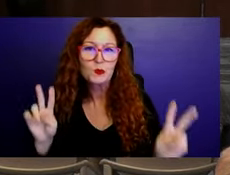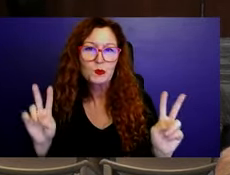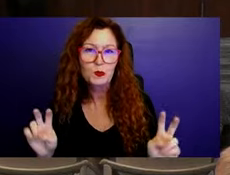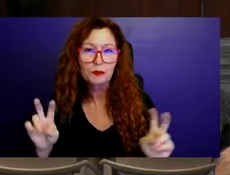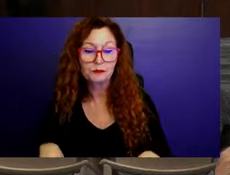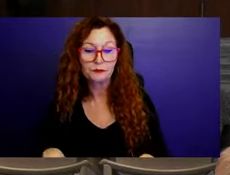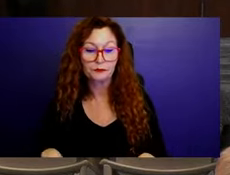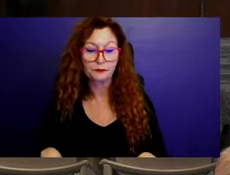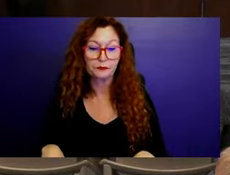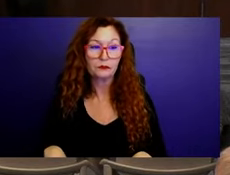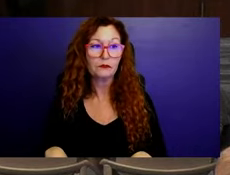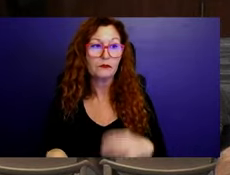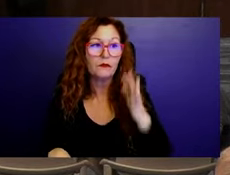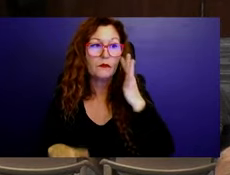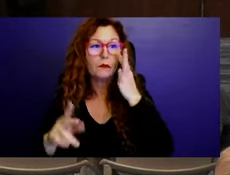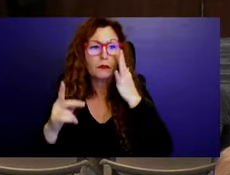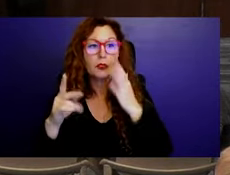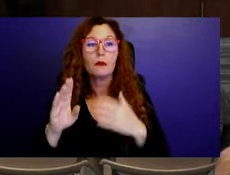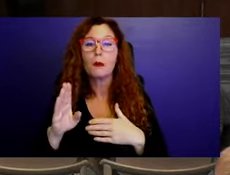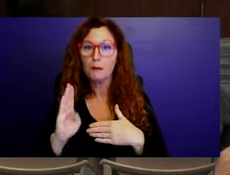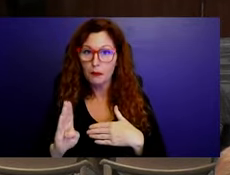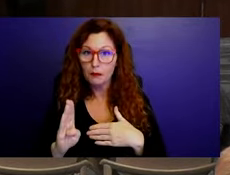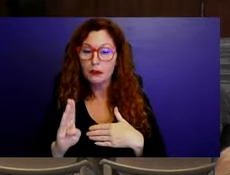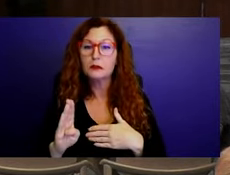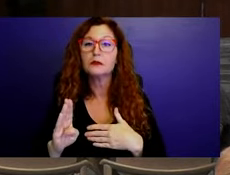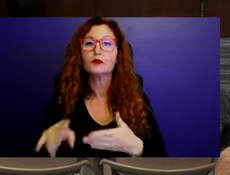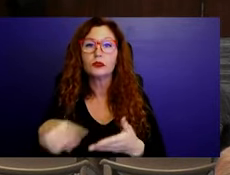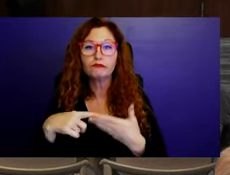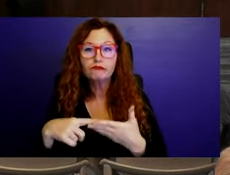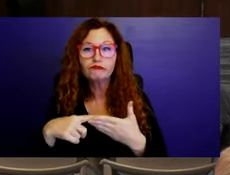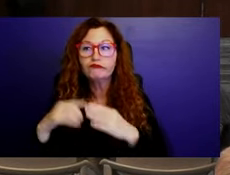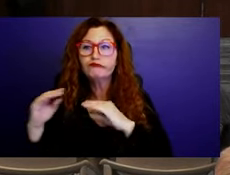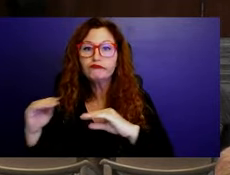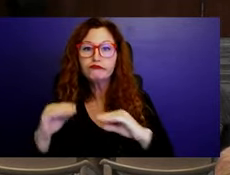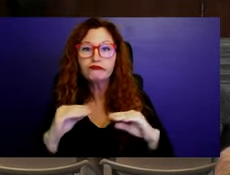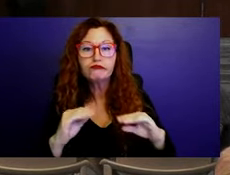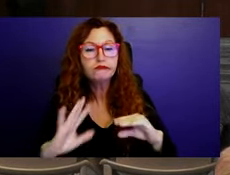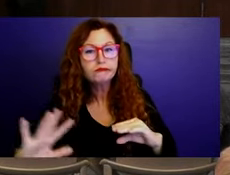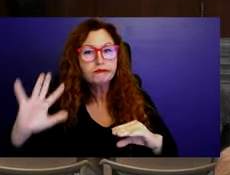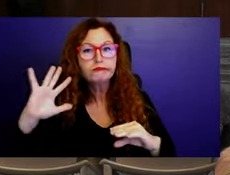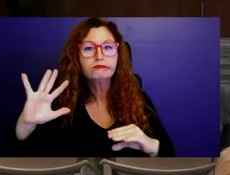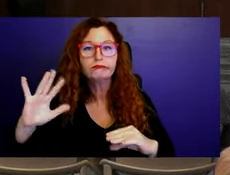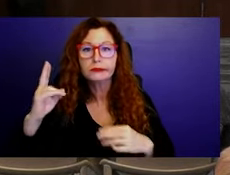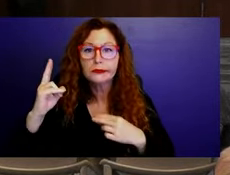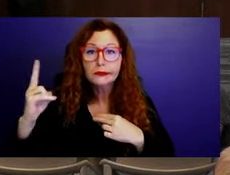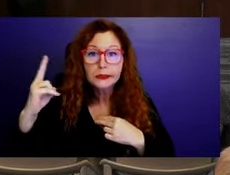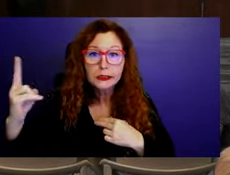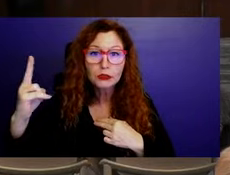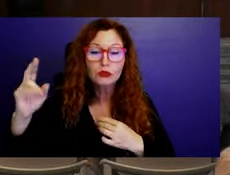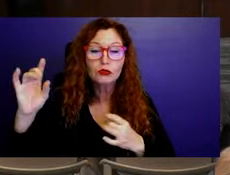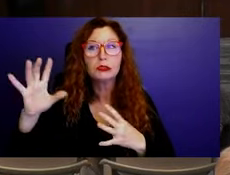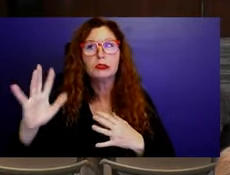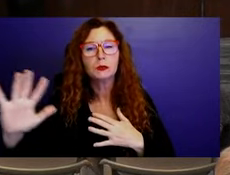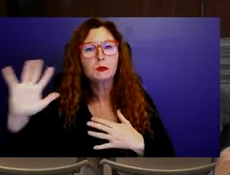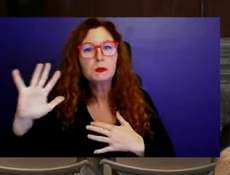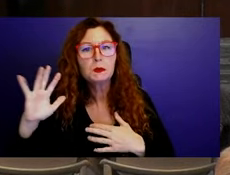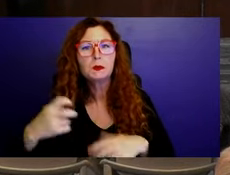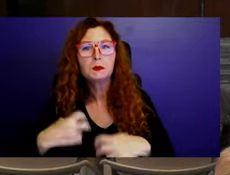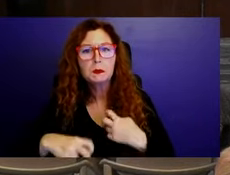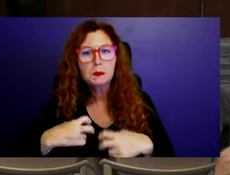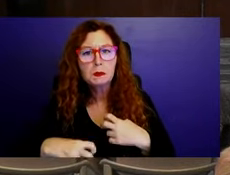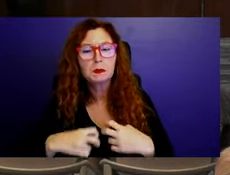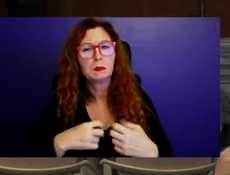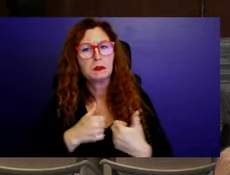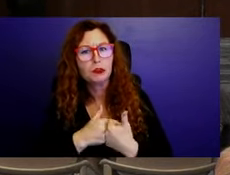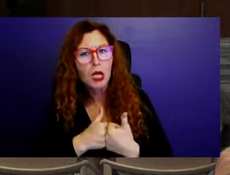will shed light on past history, assess present challenges and opportunities, and lay the groundwork for addressing these findings in the future.